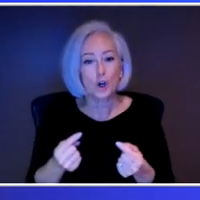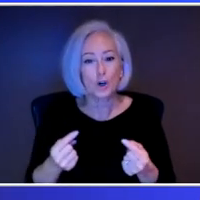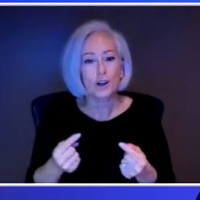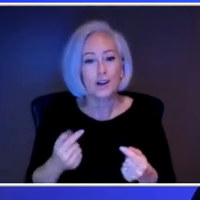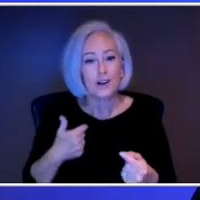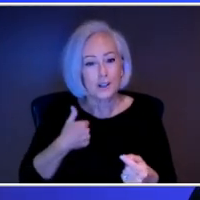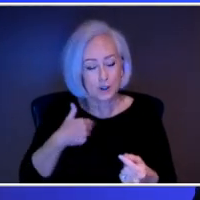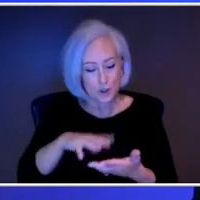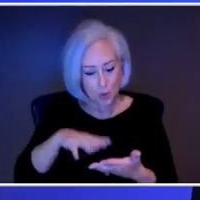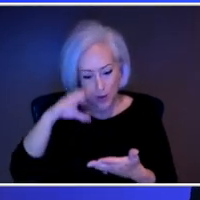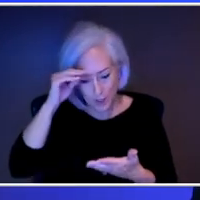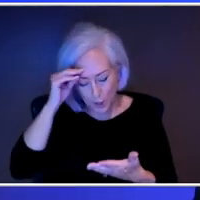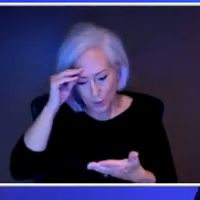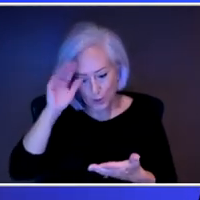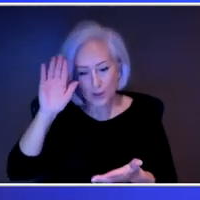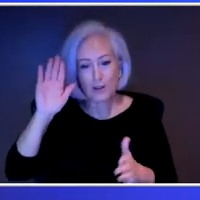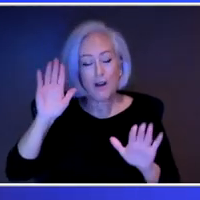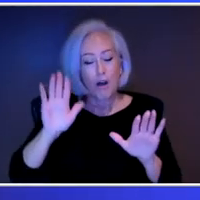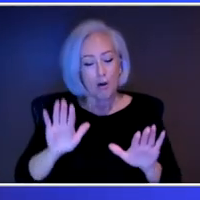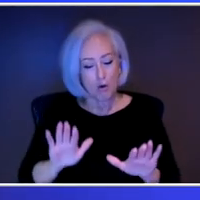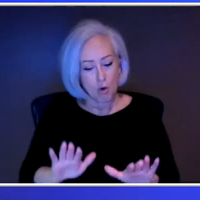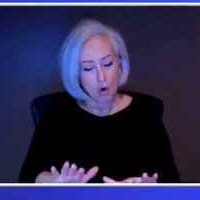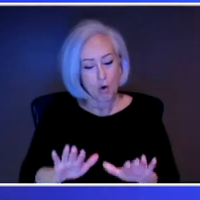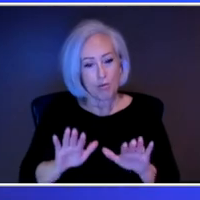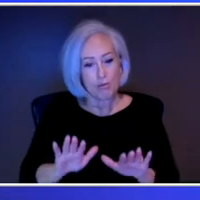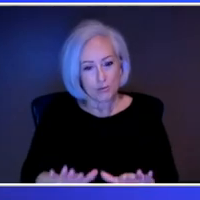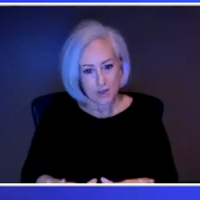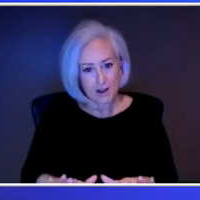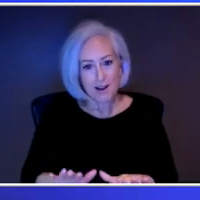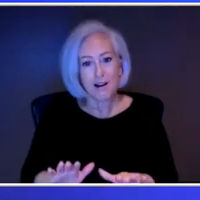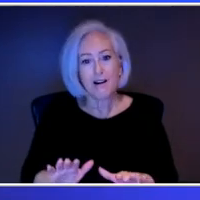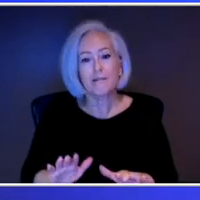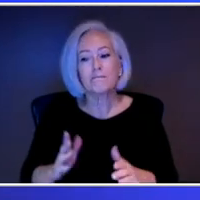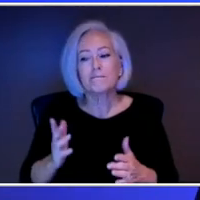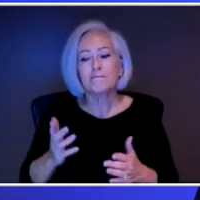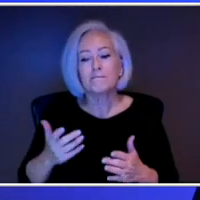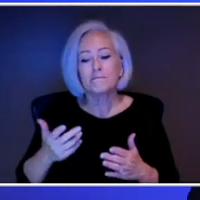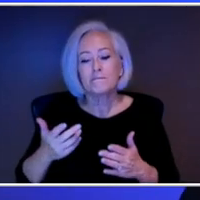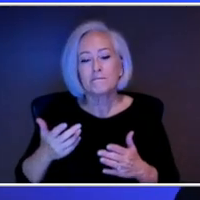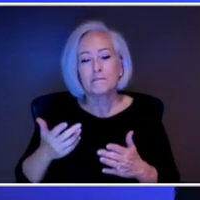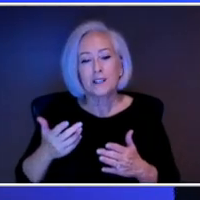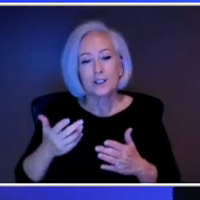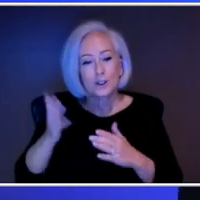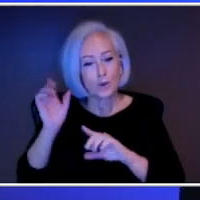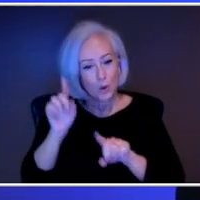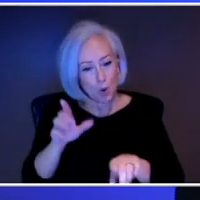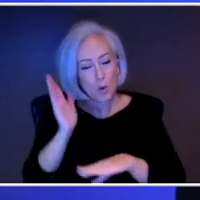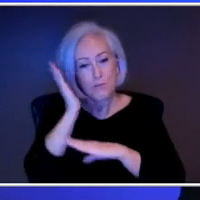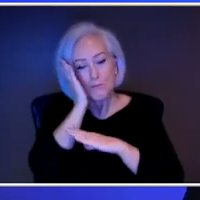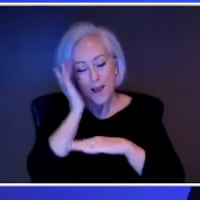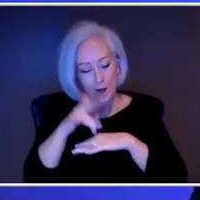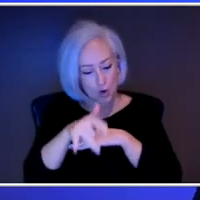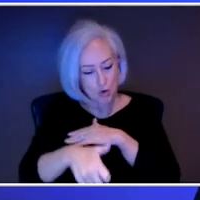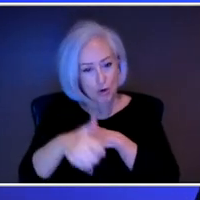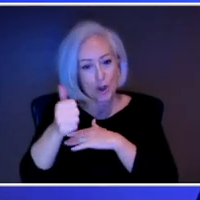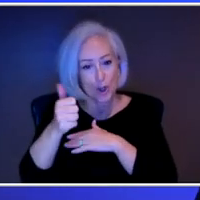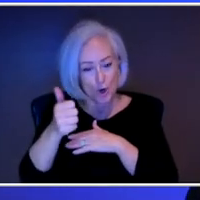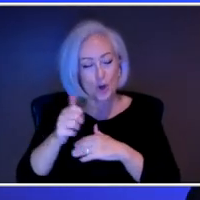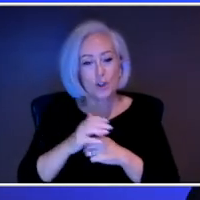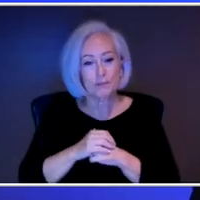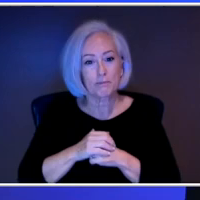intensity, get in bed a little earlier. And I think that it's important to note that, you know, the holiday celebrations